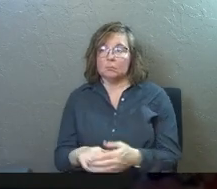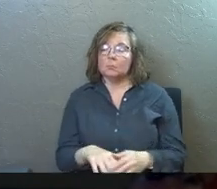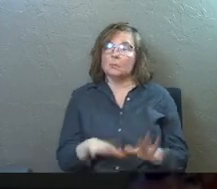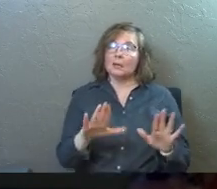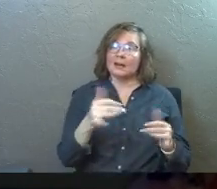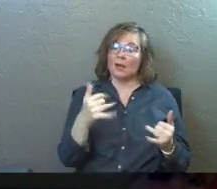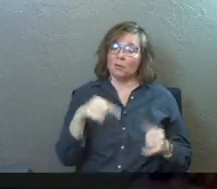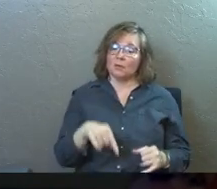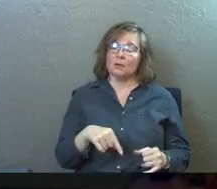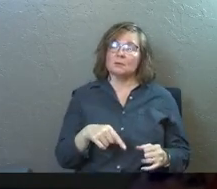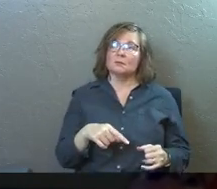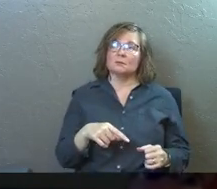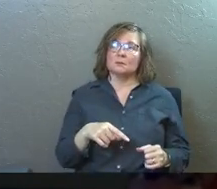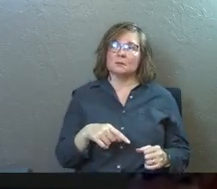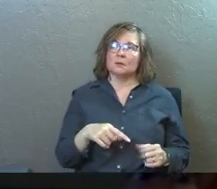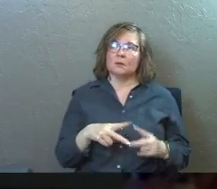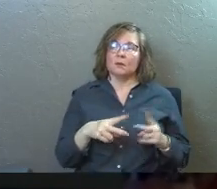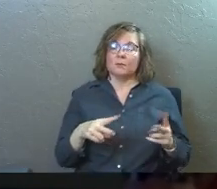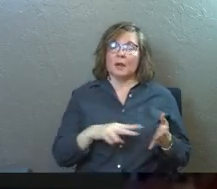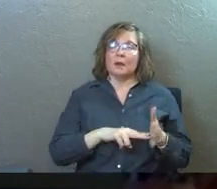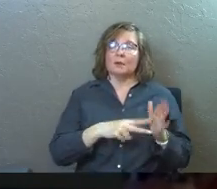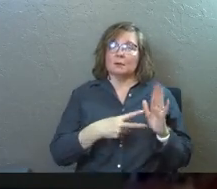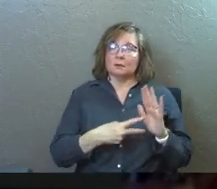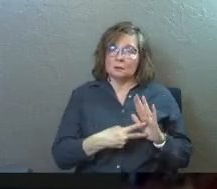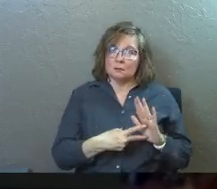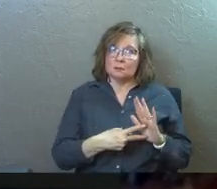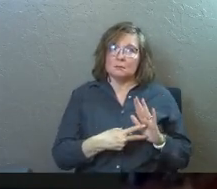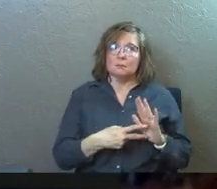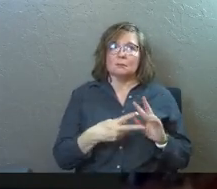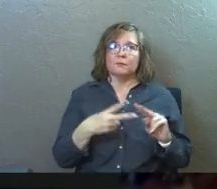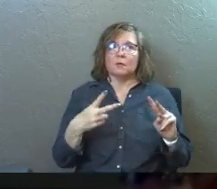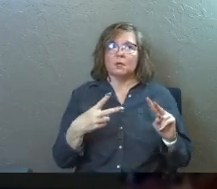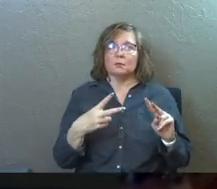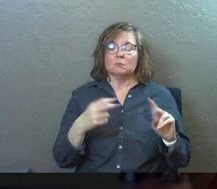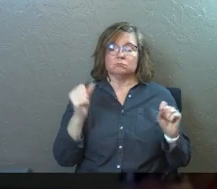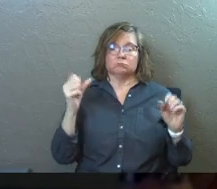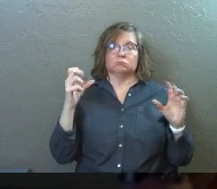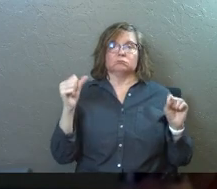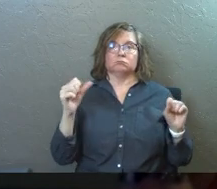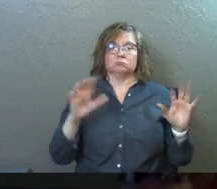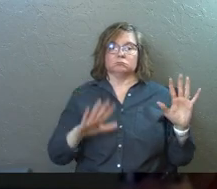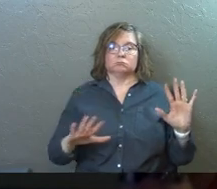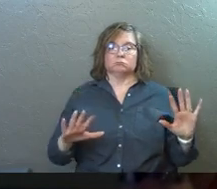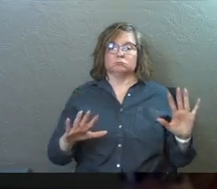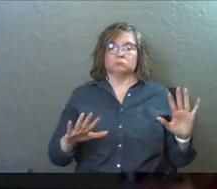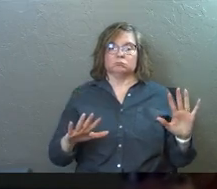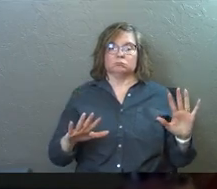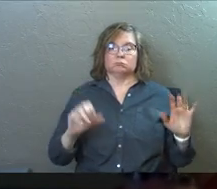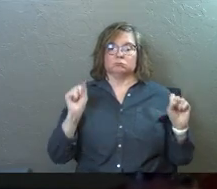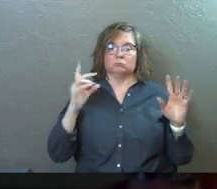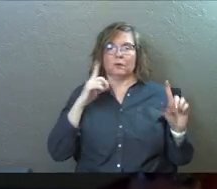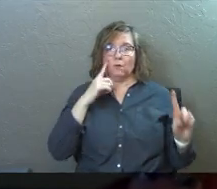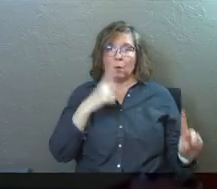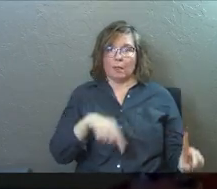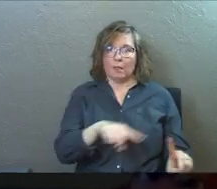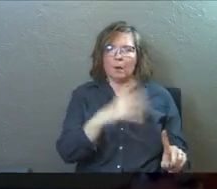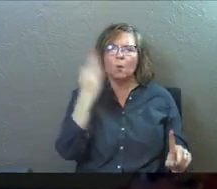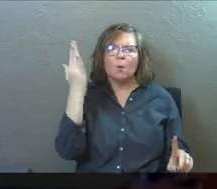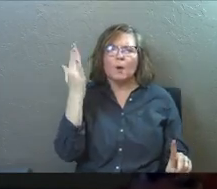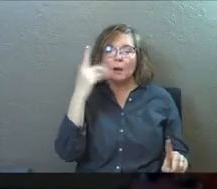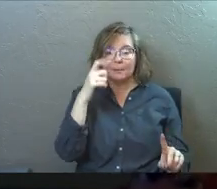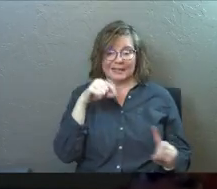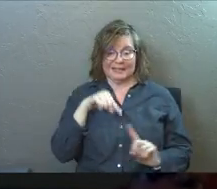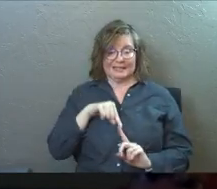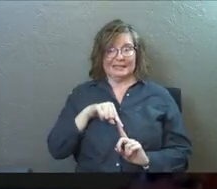Now, this would have been very meaningful, very shocking, and a bit mind-blowing for them. Why?